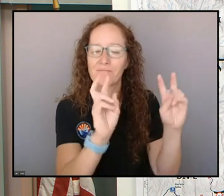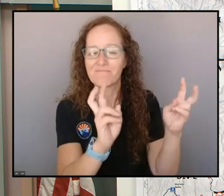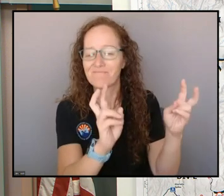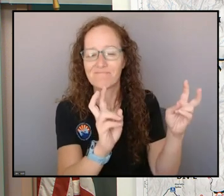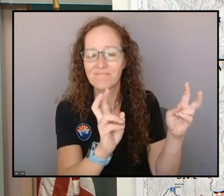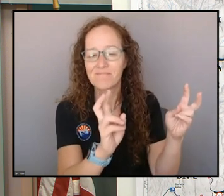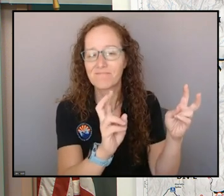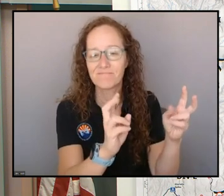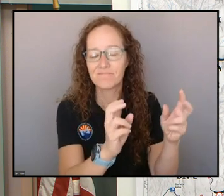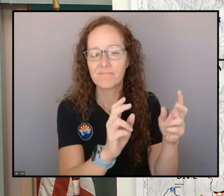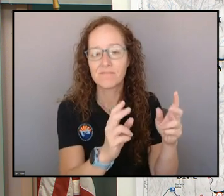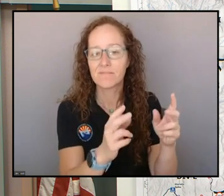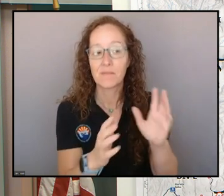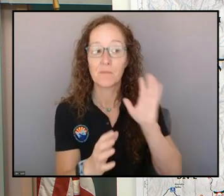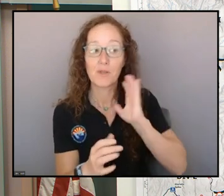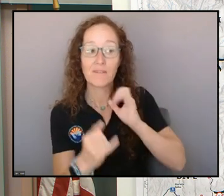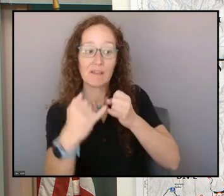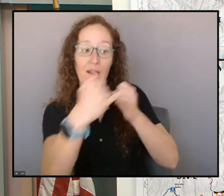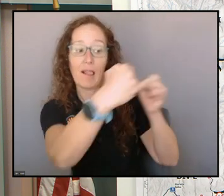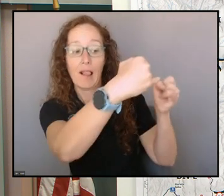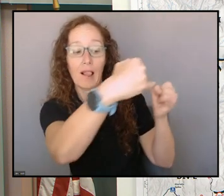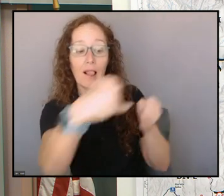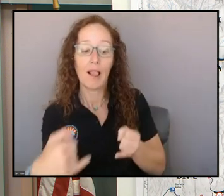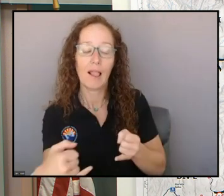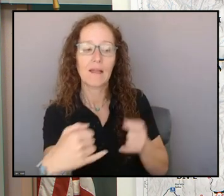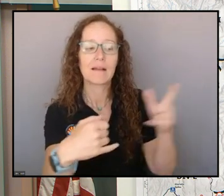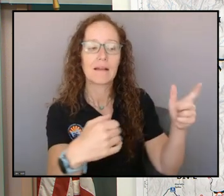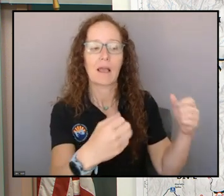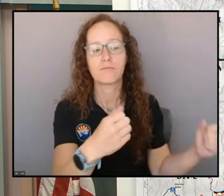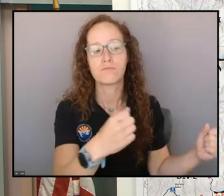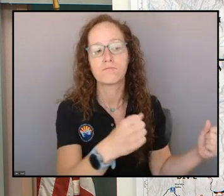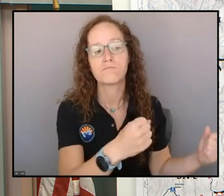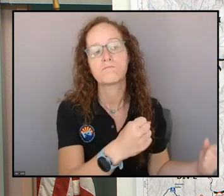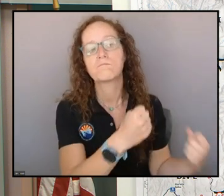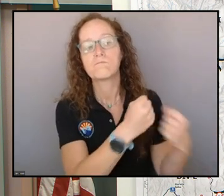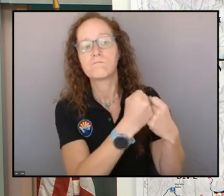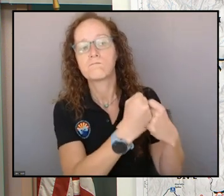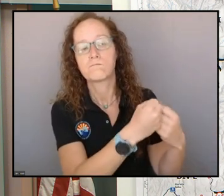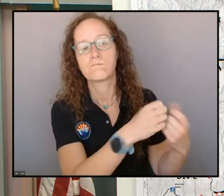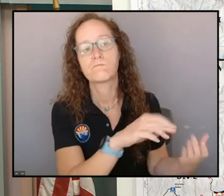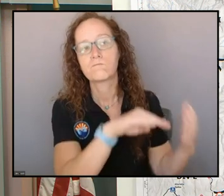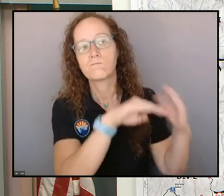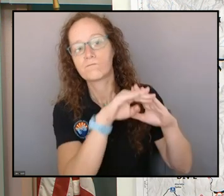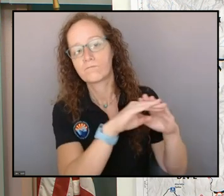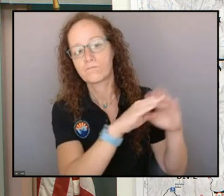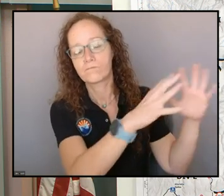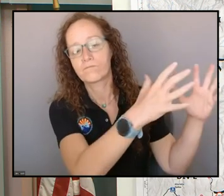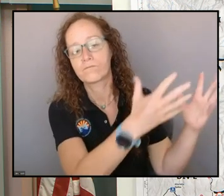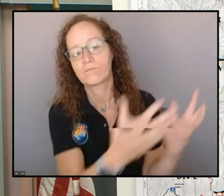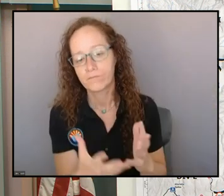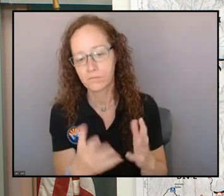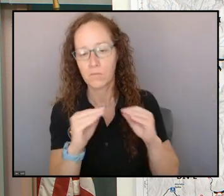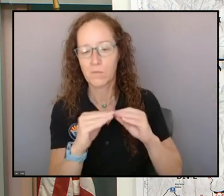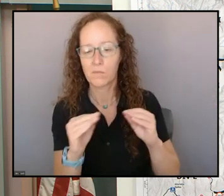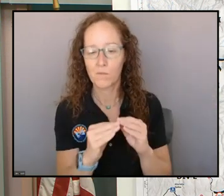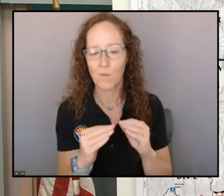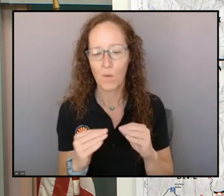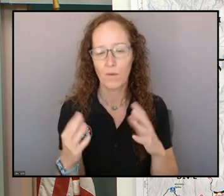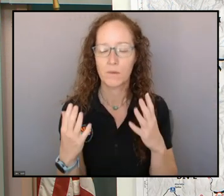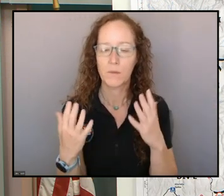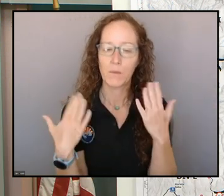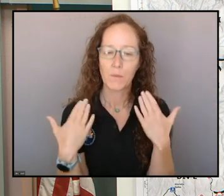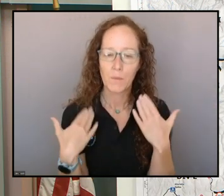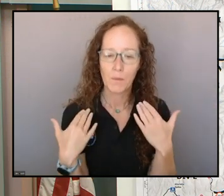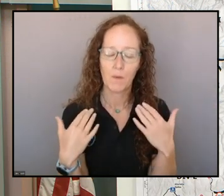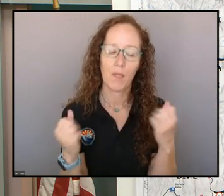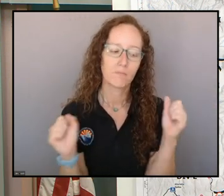of that cooler air, that increase in relative humidity, and those easterly winds. So, we